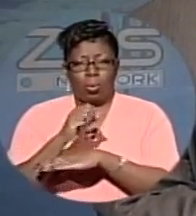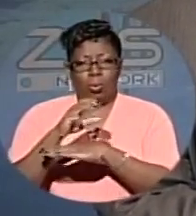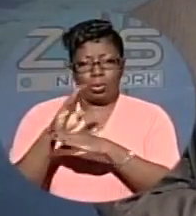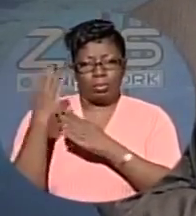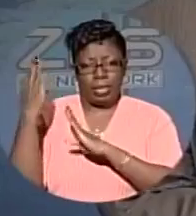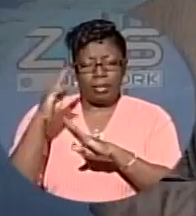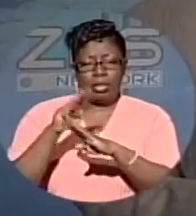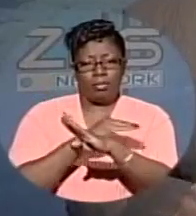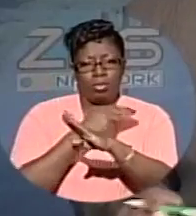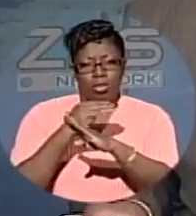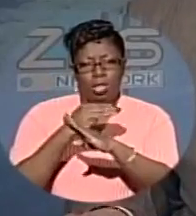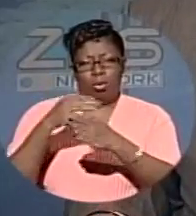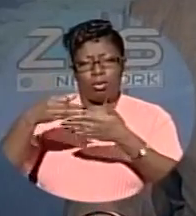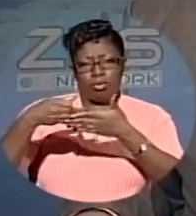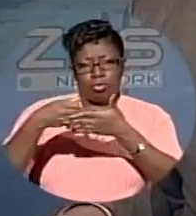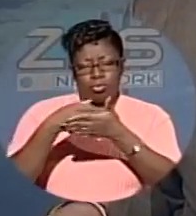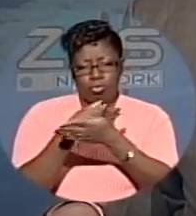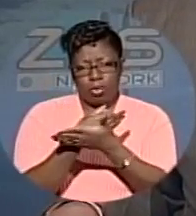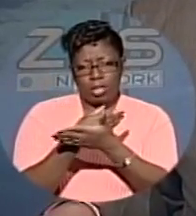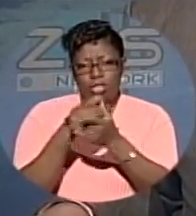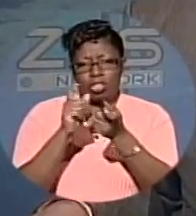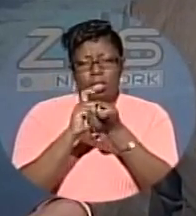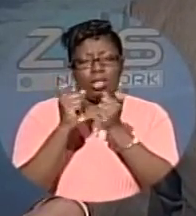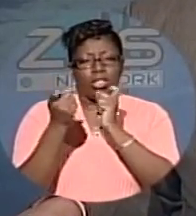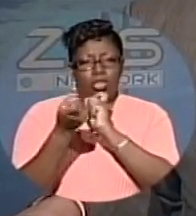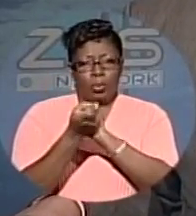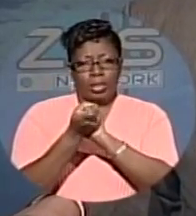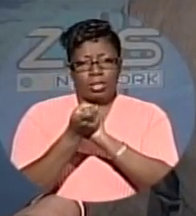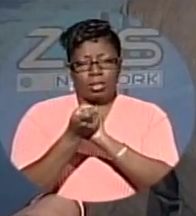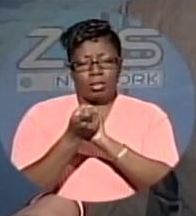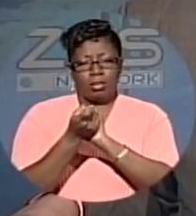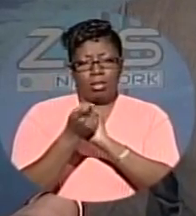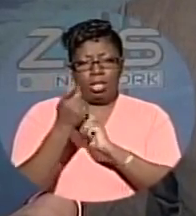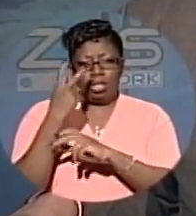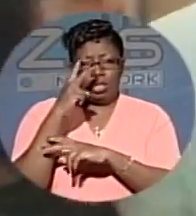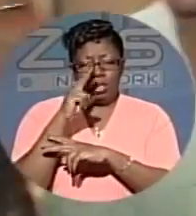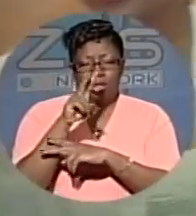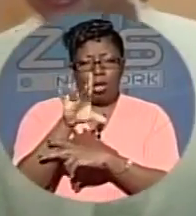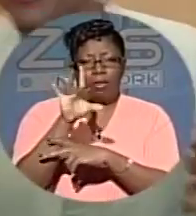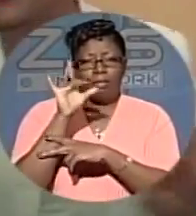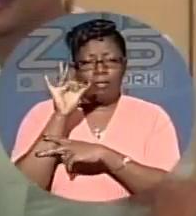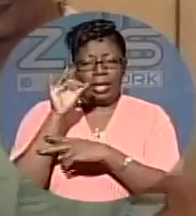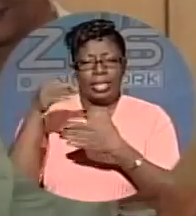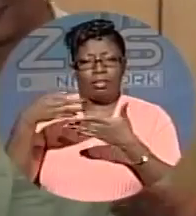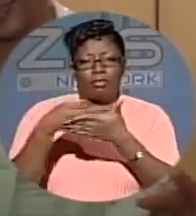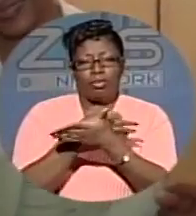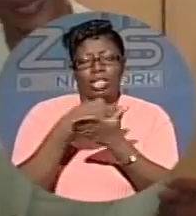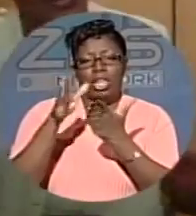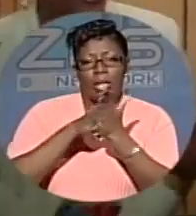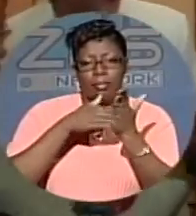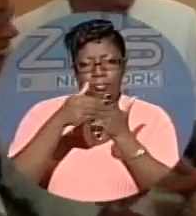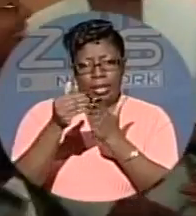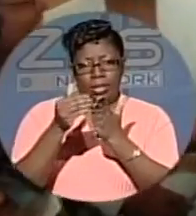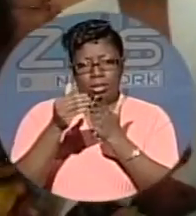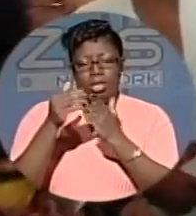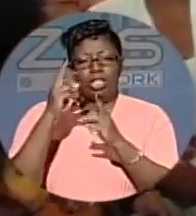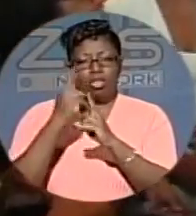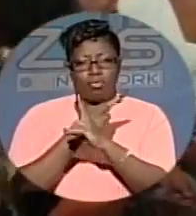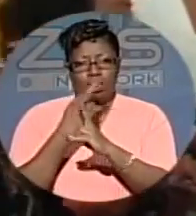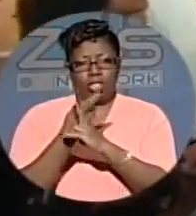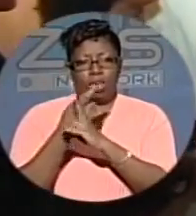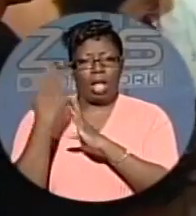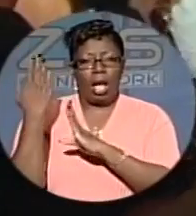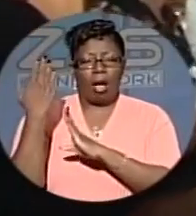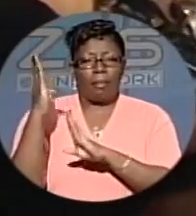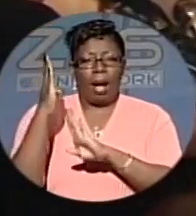fresh twist, then you should check out Fresh Paint. It's the latest CD by musician Fred Ferguson, who is one of the original Bahamian members.